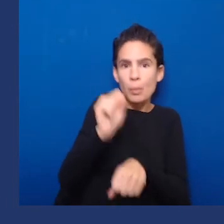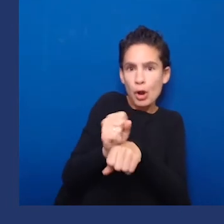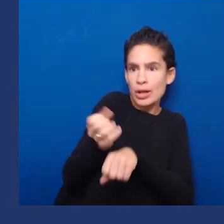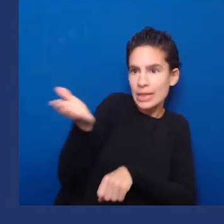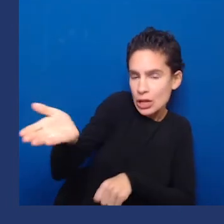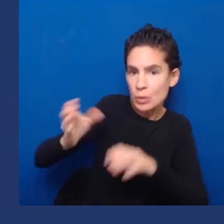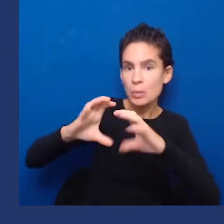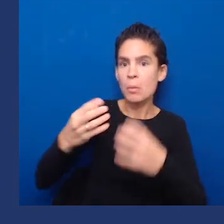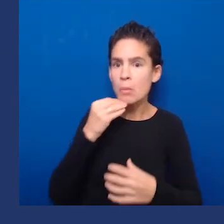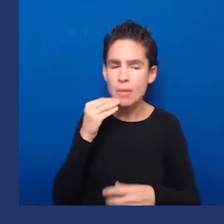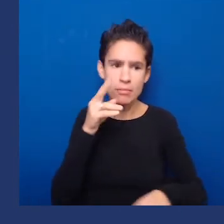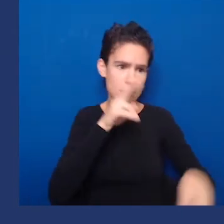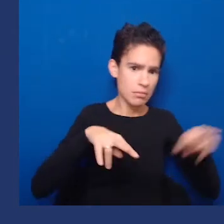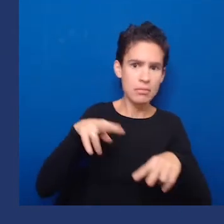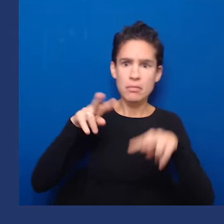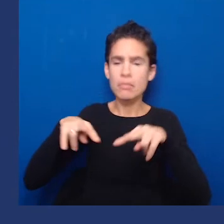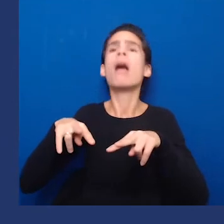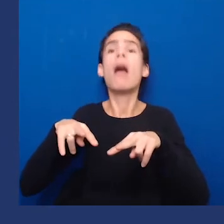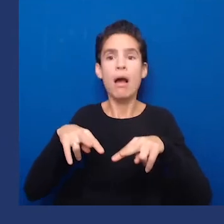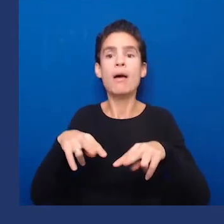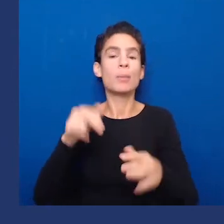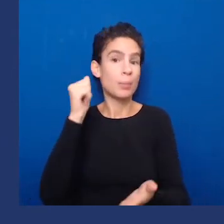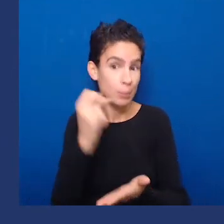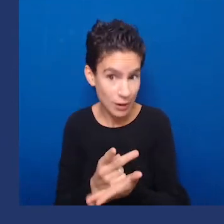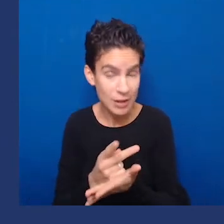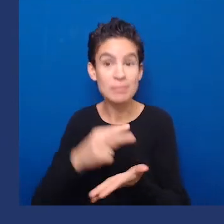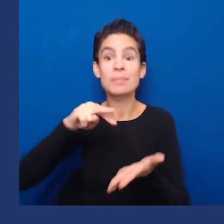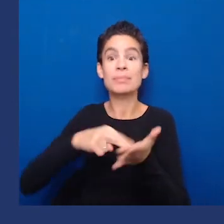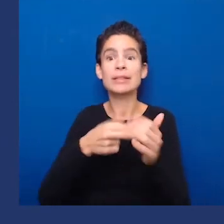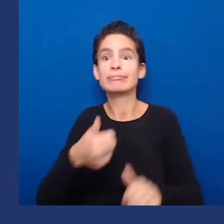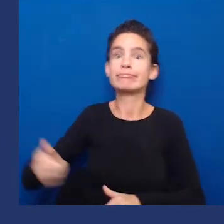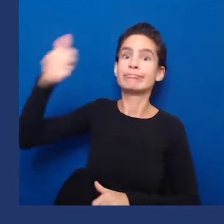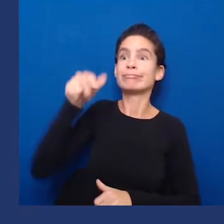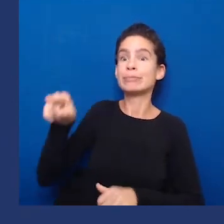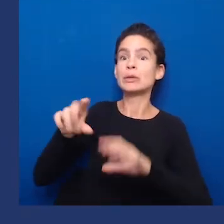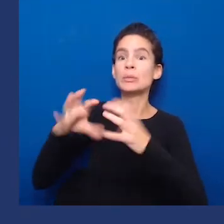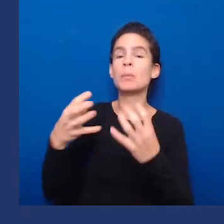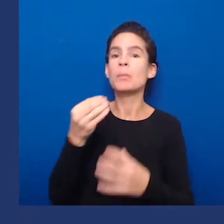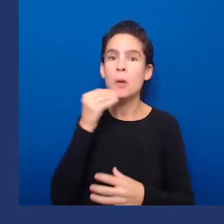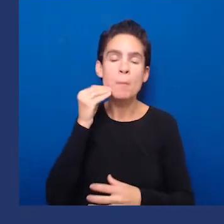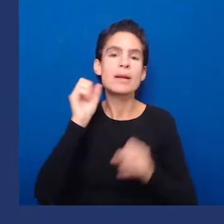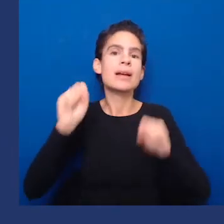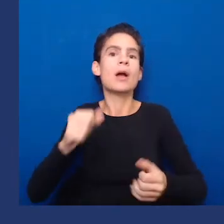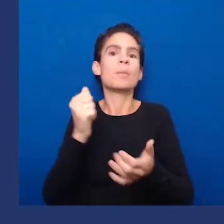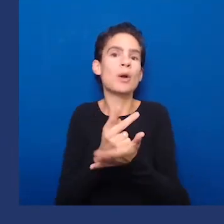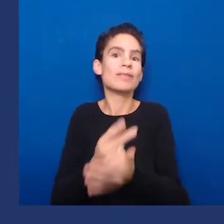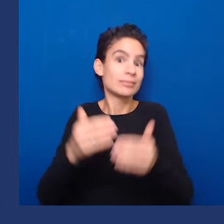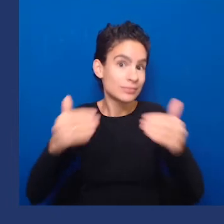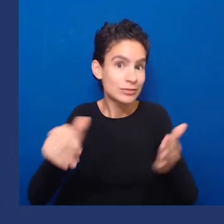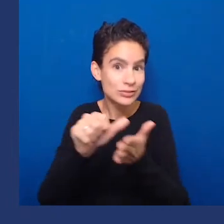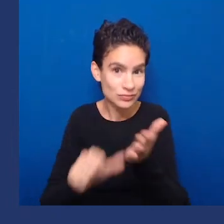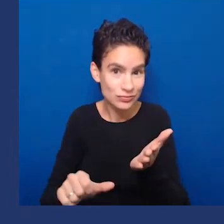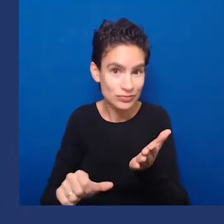surgery to be done. This video is for general informational purposes only. Nothing in this video should be construed